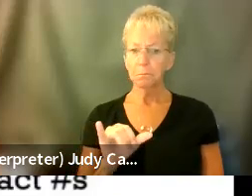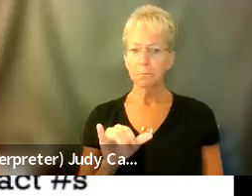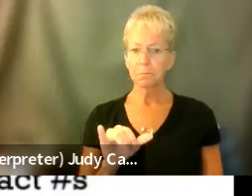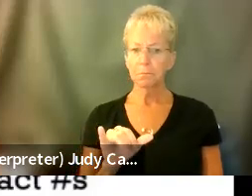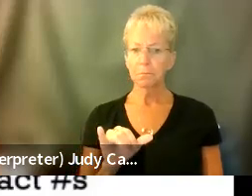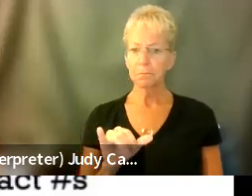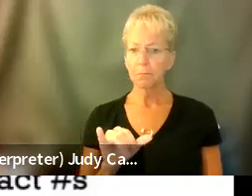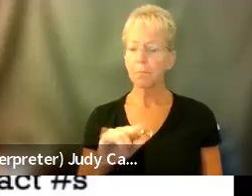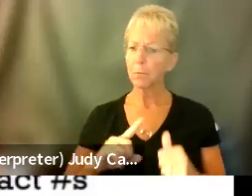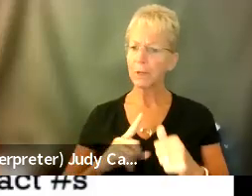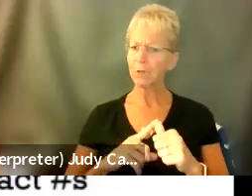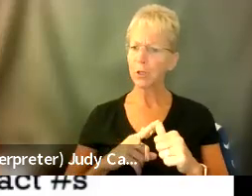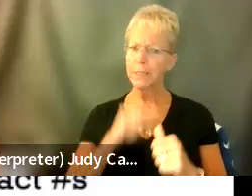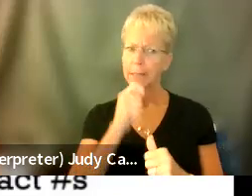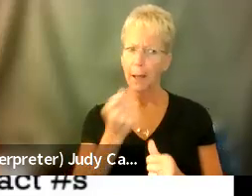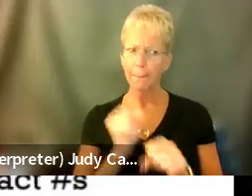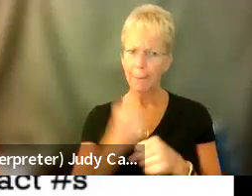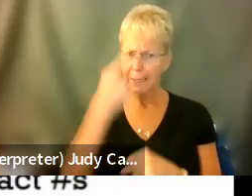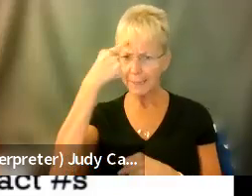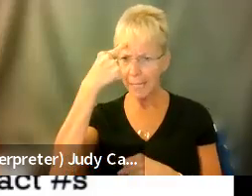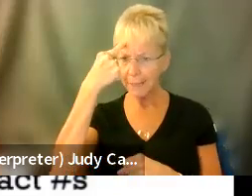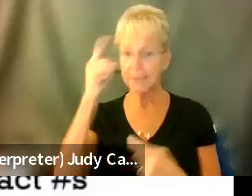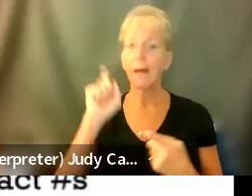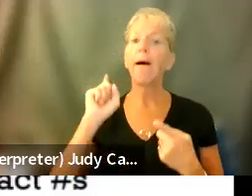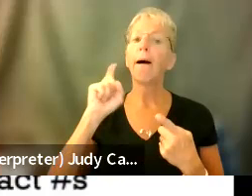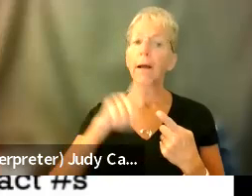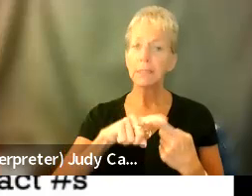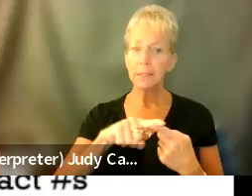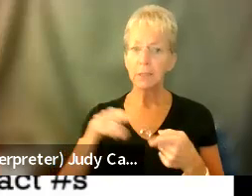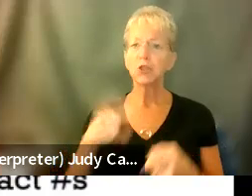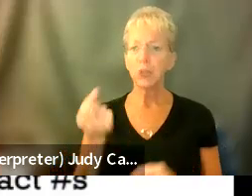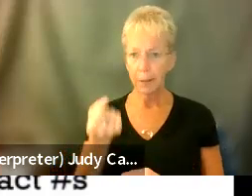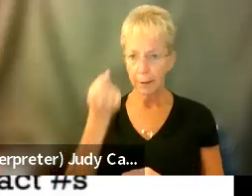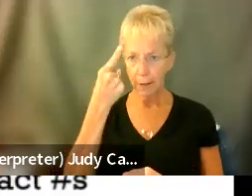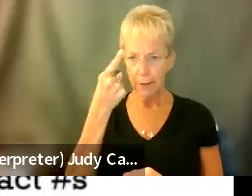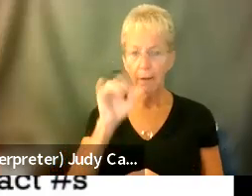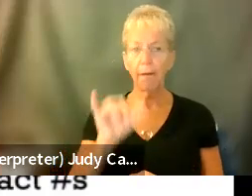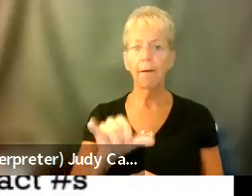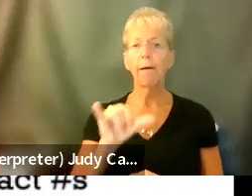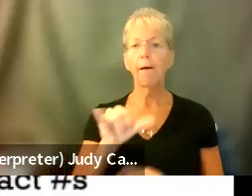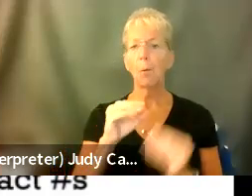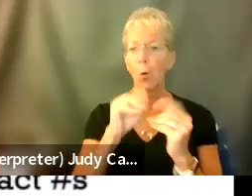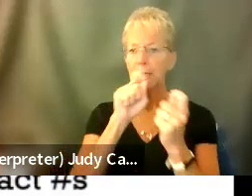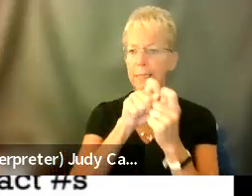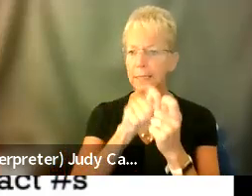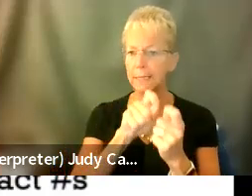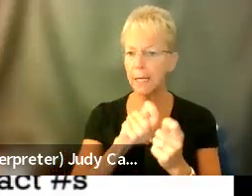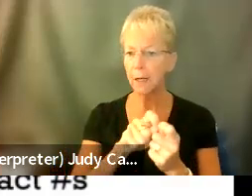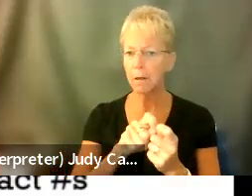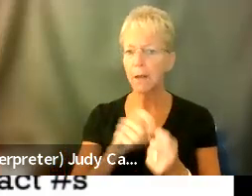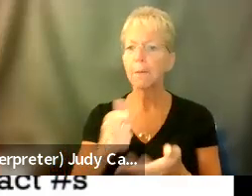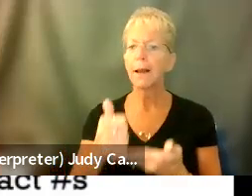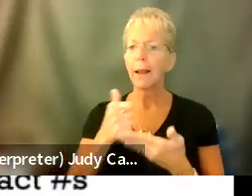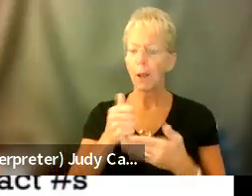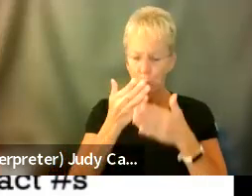at first didn't quite make sense to her until she understood, got a little bit more detail. But it's helping